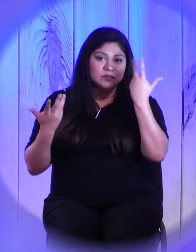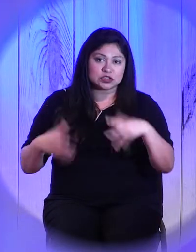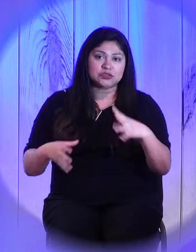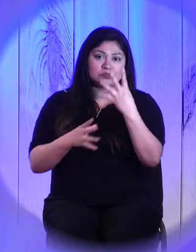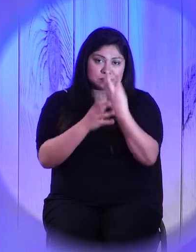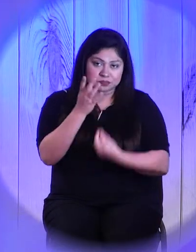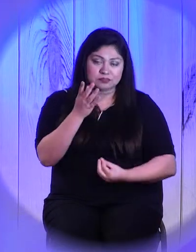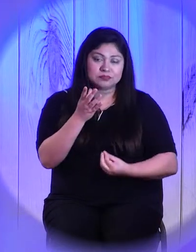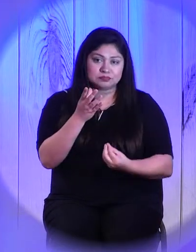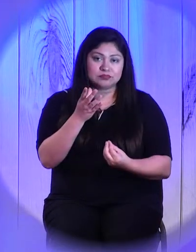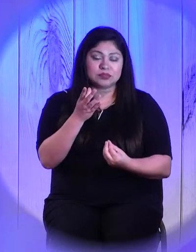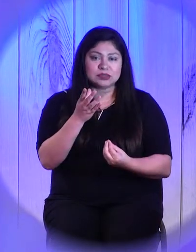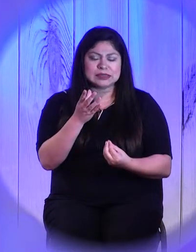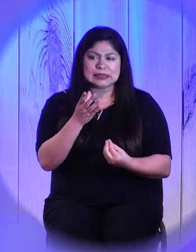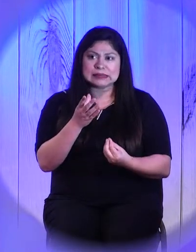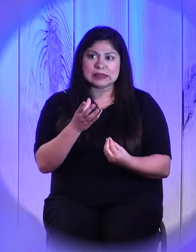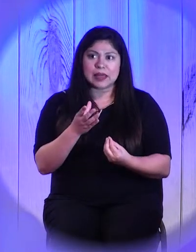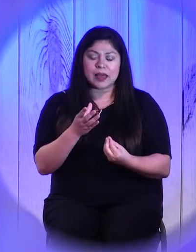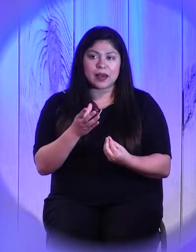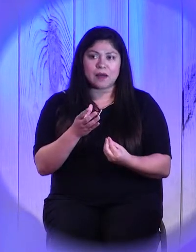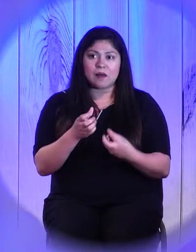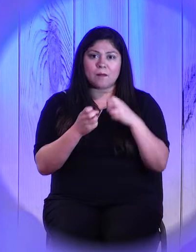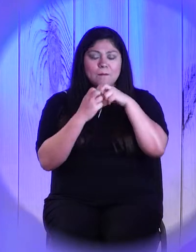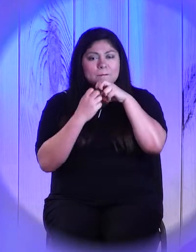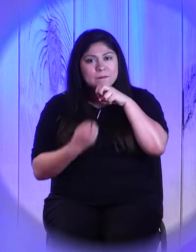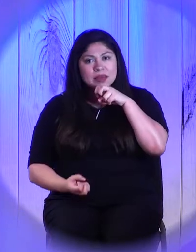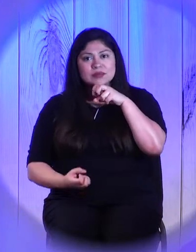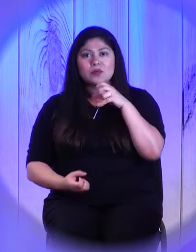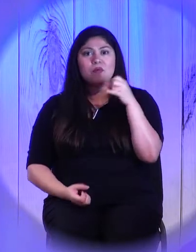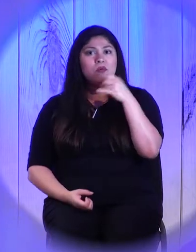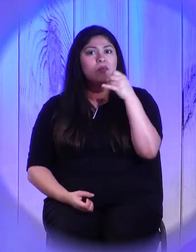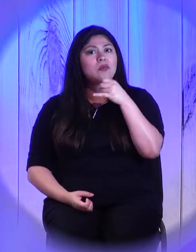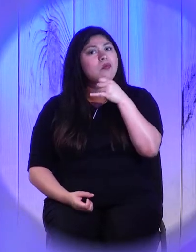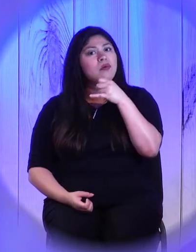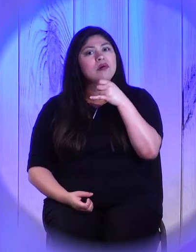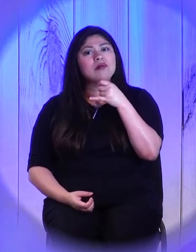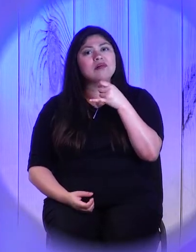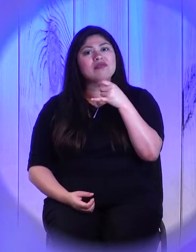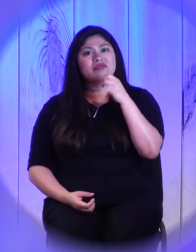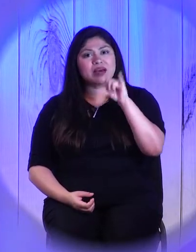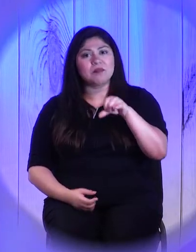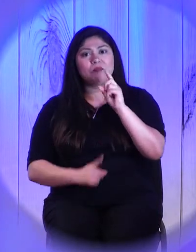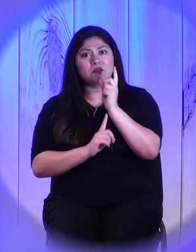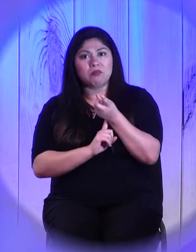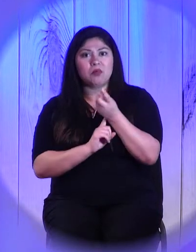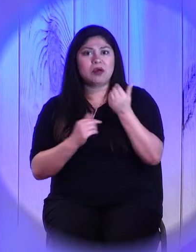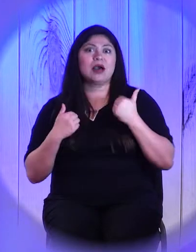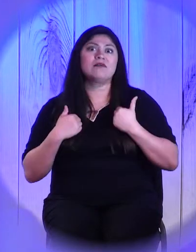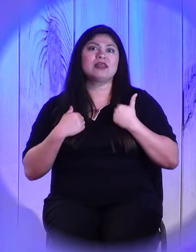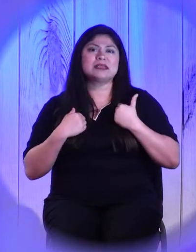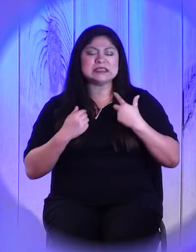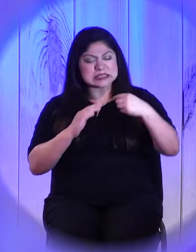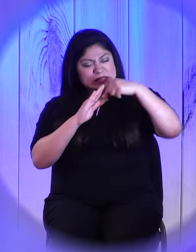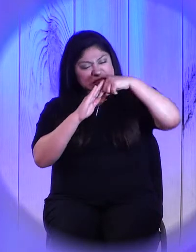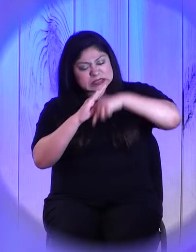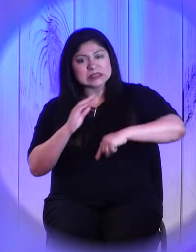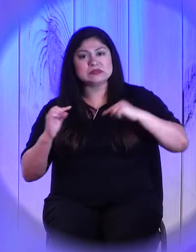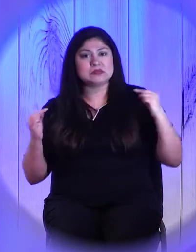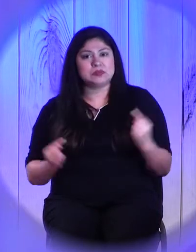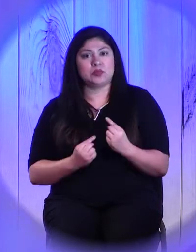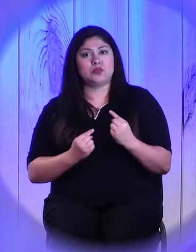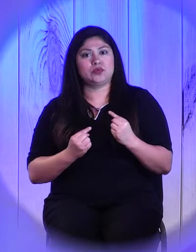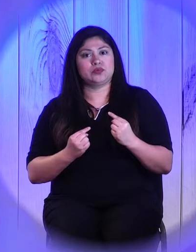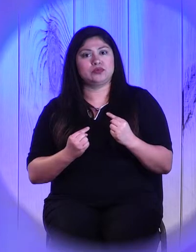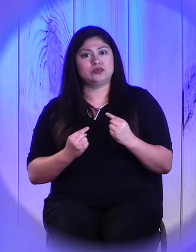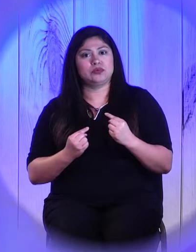in those moments how often there are deep hurts, not just deep hurts perhaps with the parent who has died, but very often